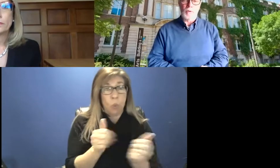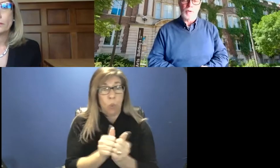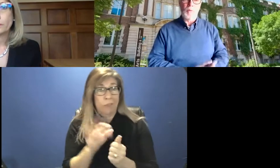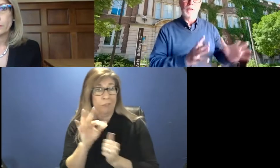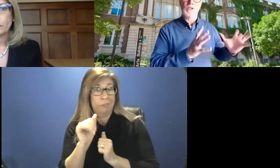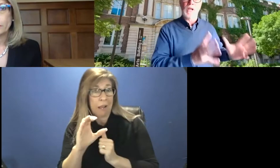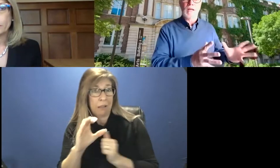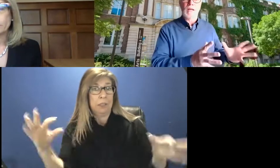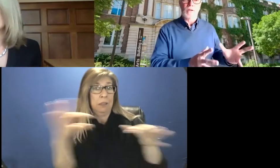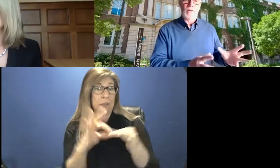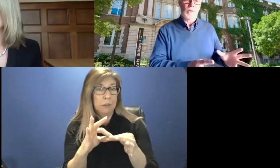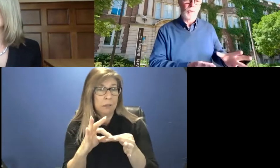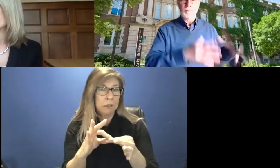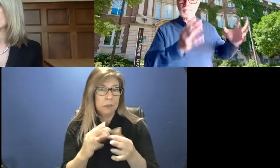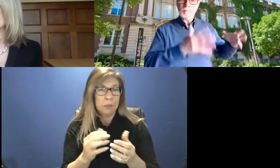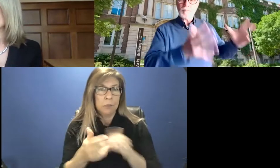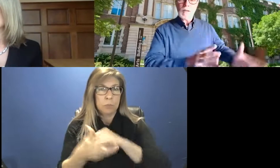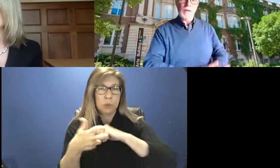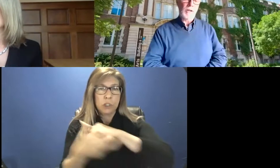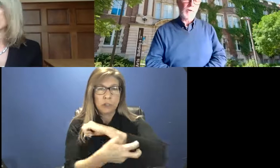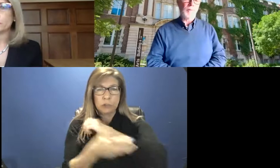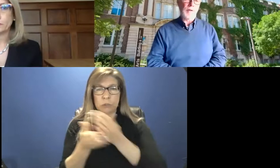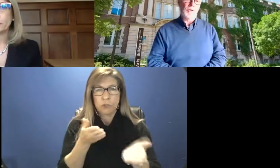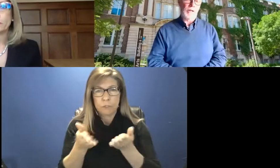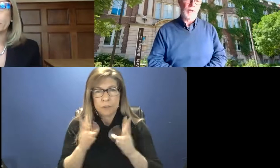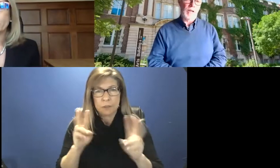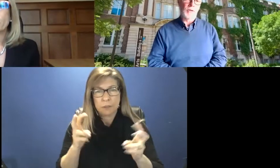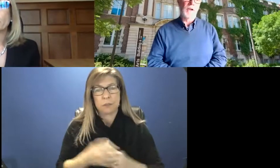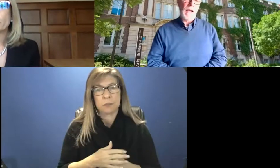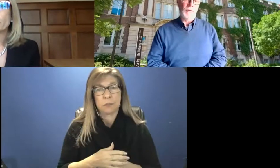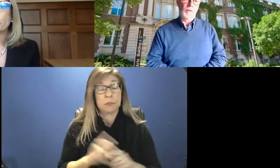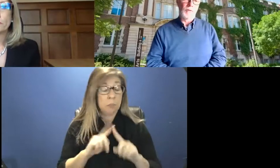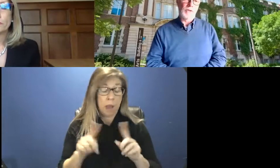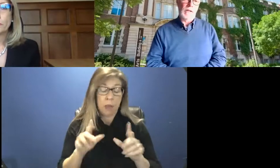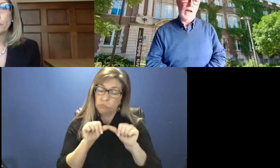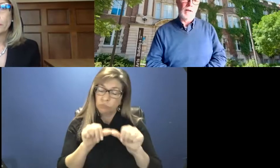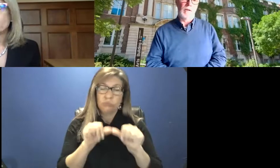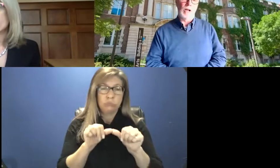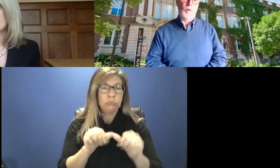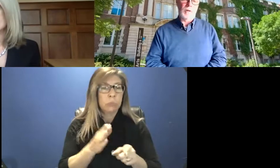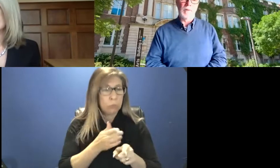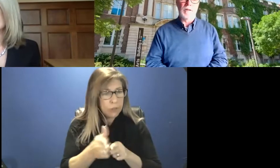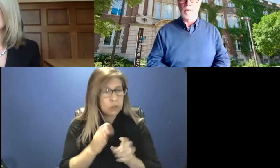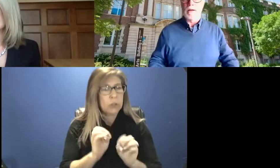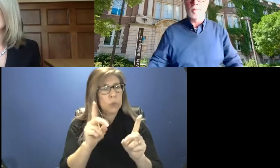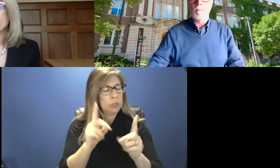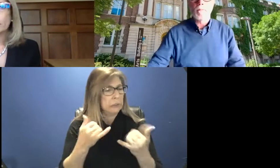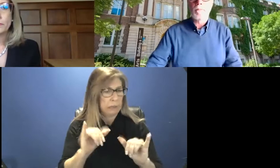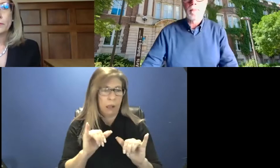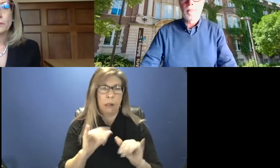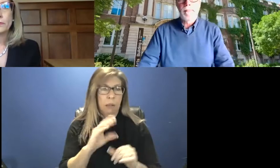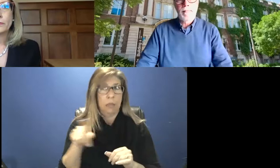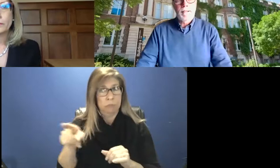but there certainly will be changes to continuing in professional education at the university. And a lot of work has been done on that.